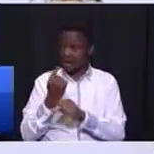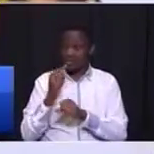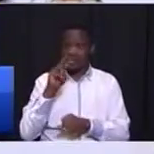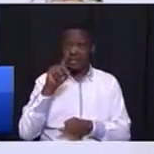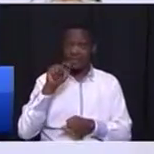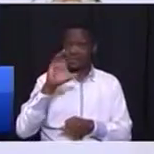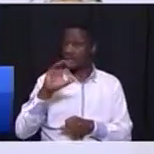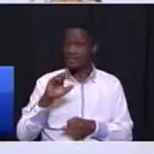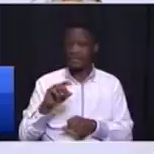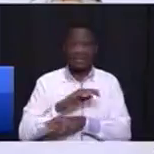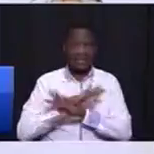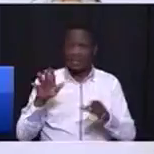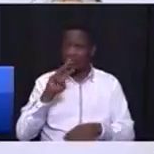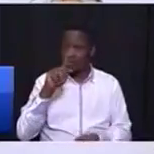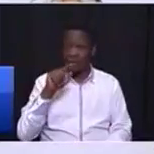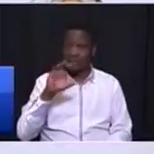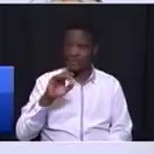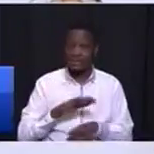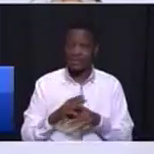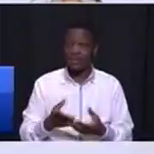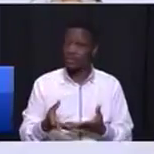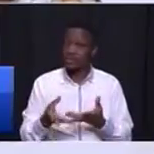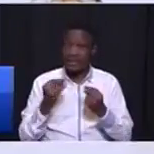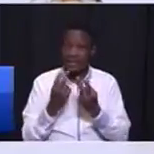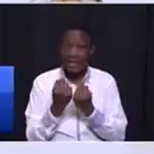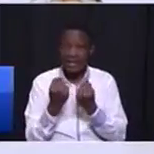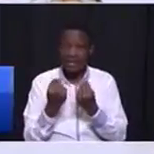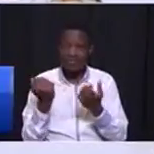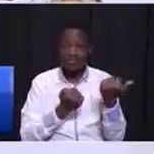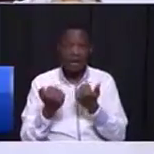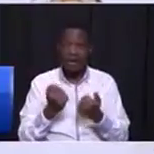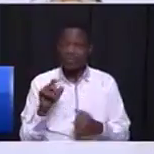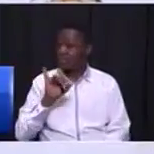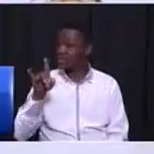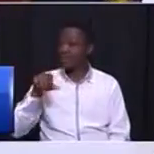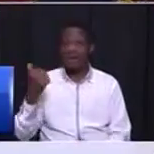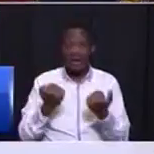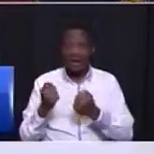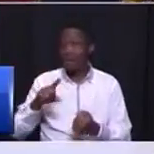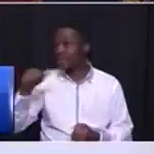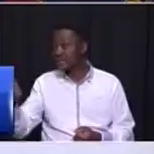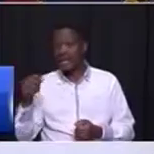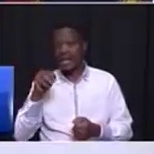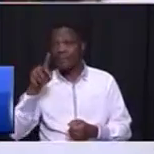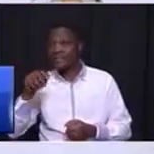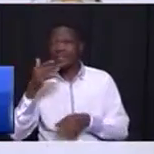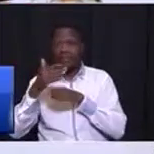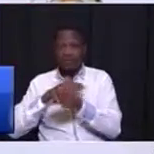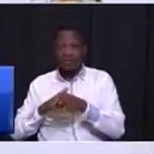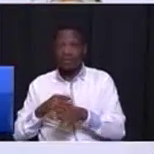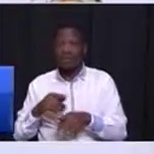there's no MEC who is getting a new car whichever car was there being driven by an MEC before